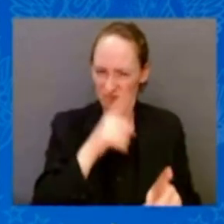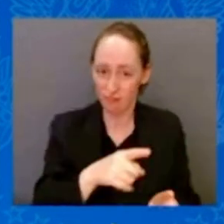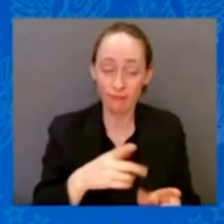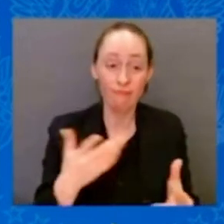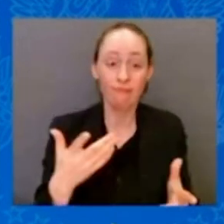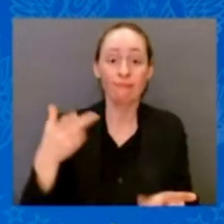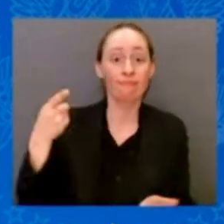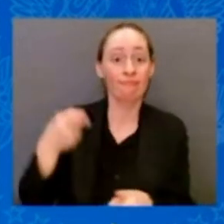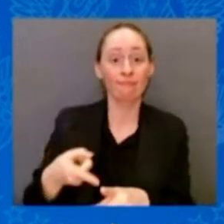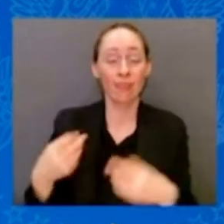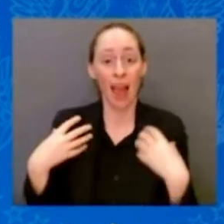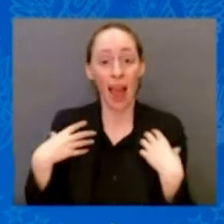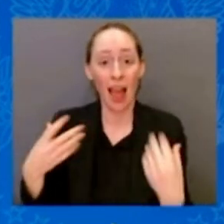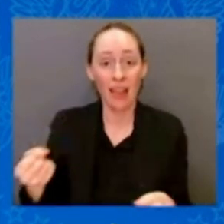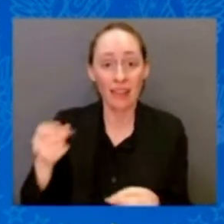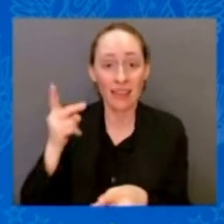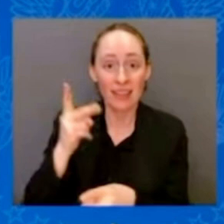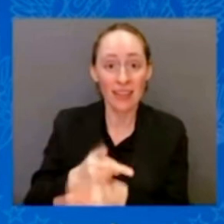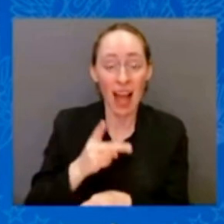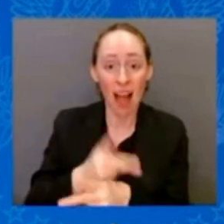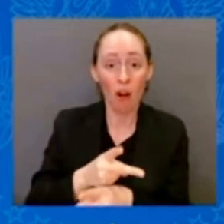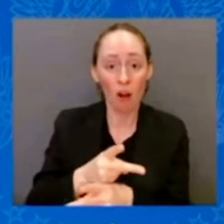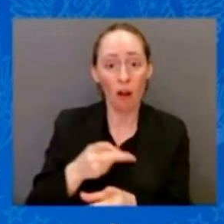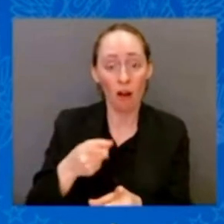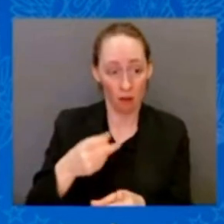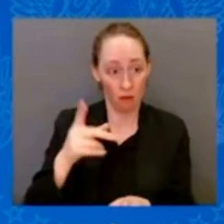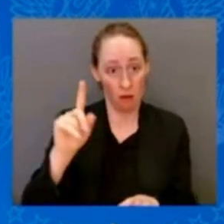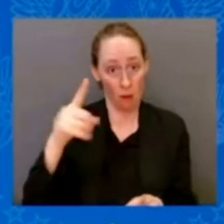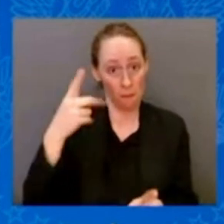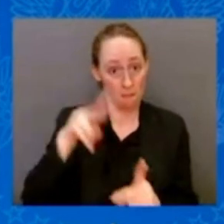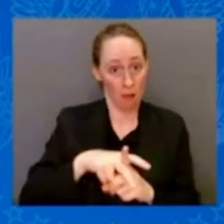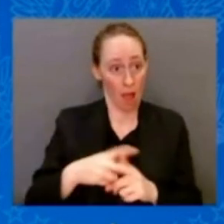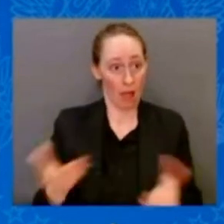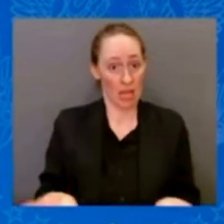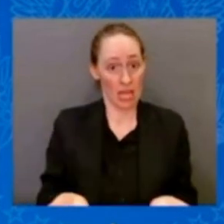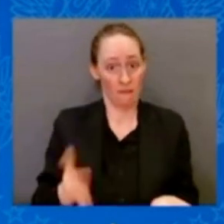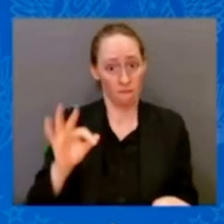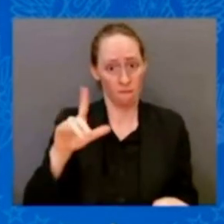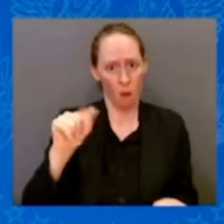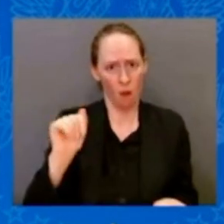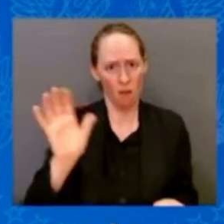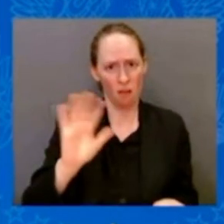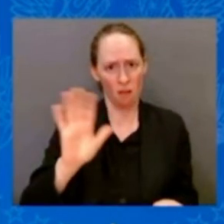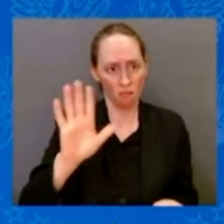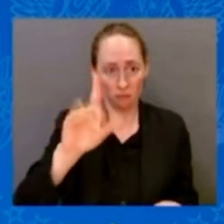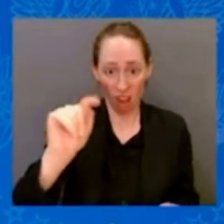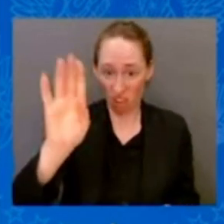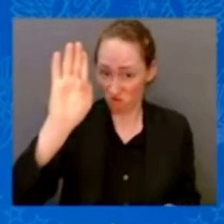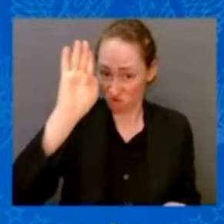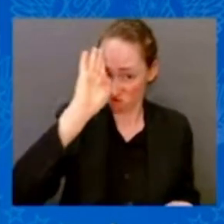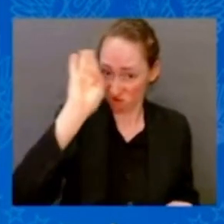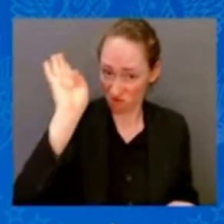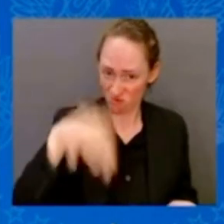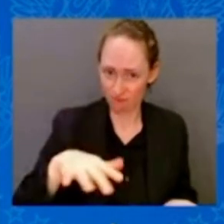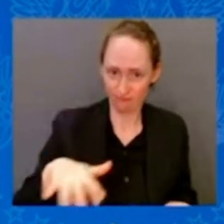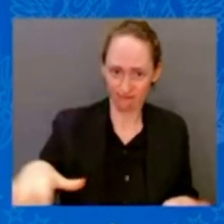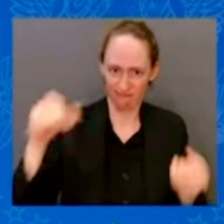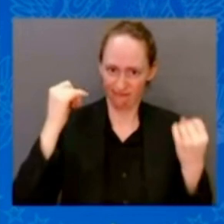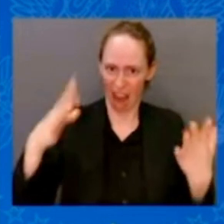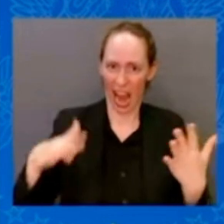other people around the nation, you have the highest percentage of seniors of any state in the nation. The highest percentage.